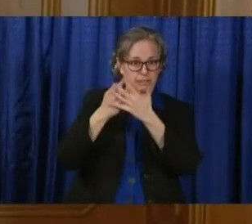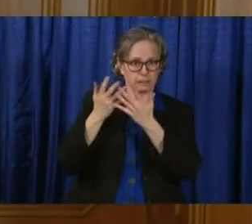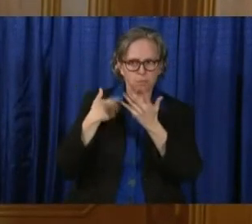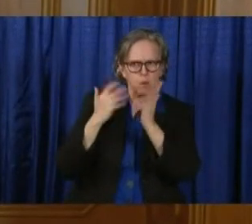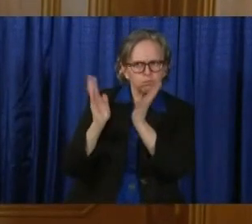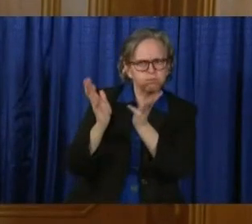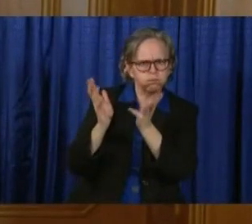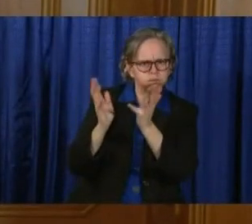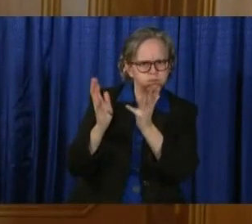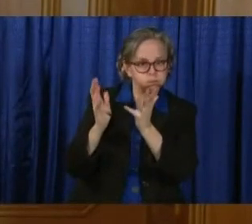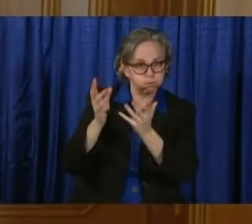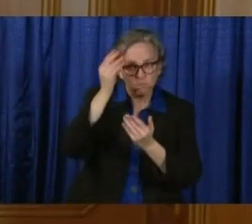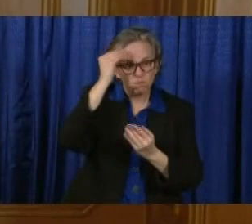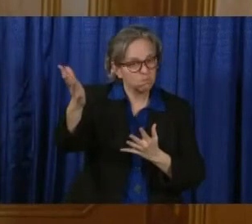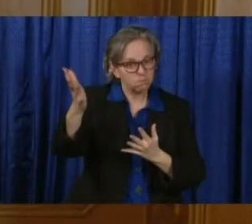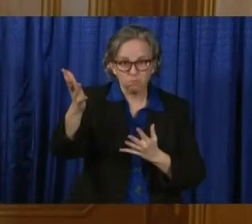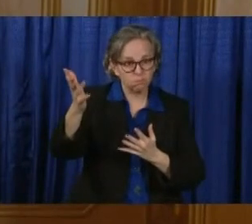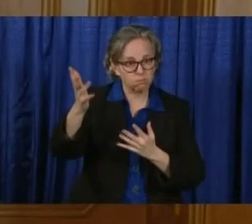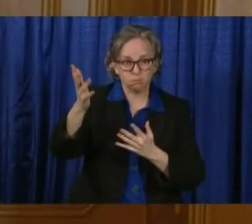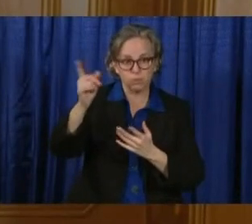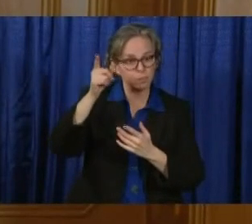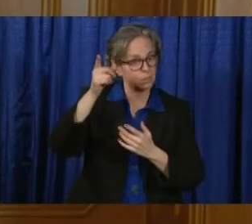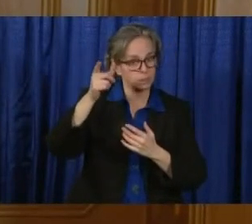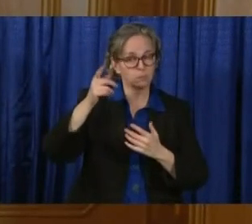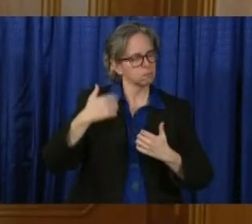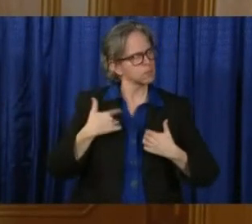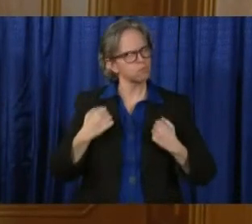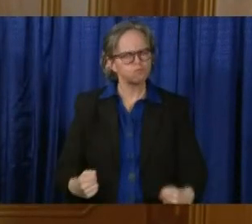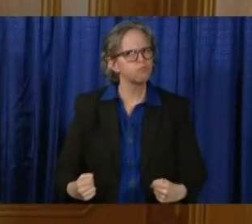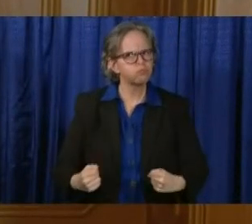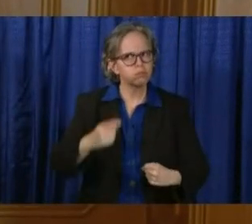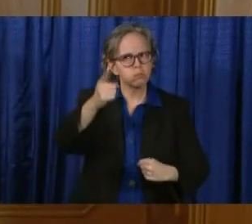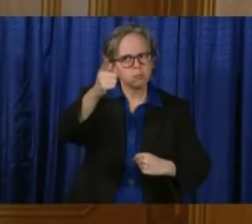That's something that we feel very, very strongly about.